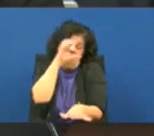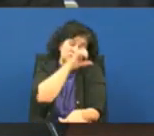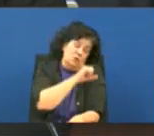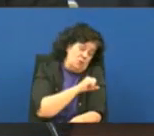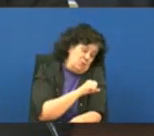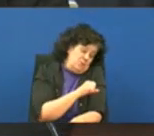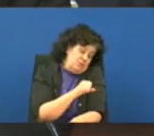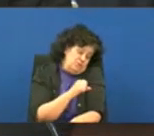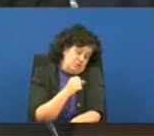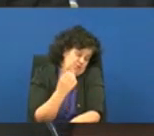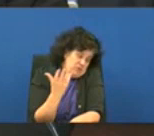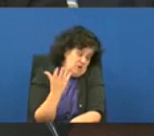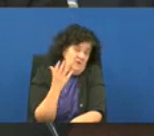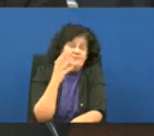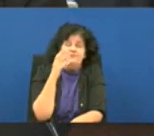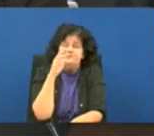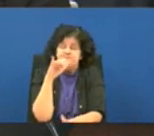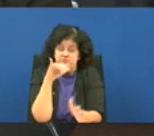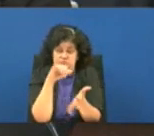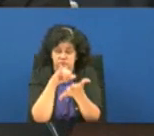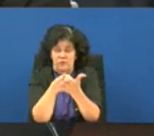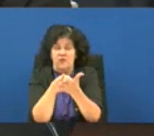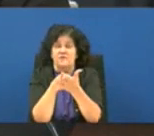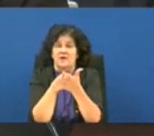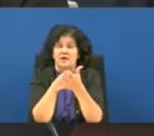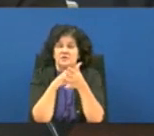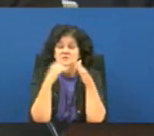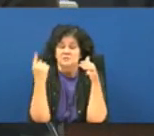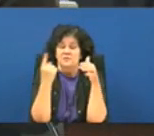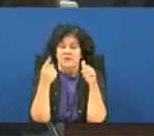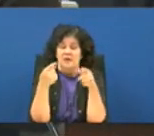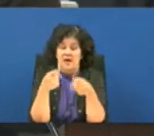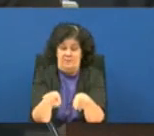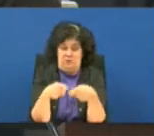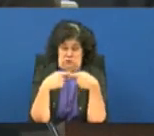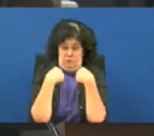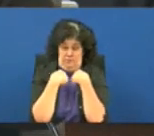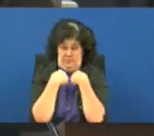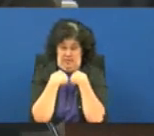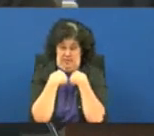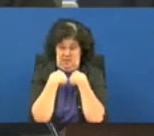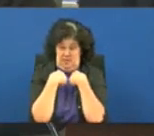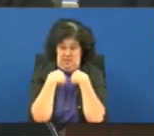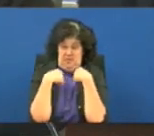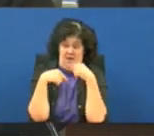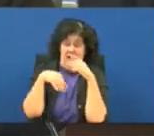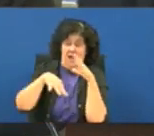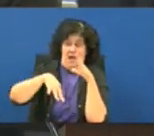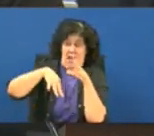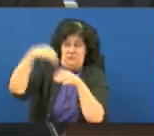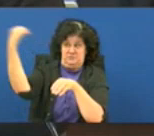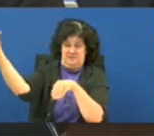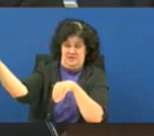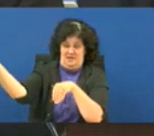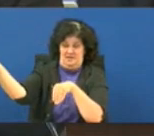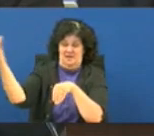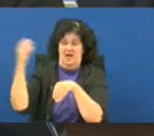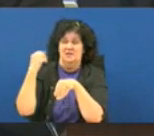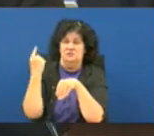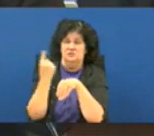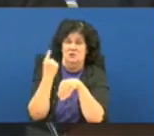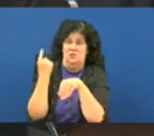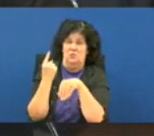you want to work with that with that something's happening to me outside of east baton rouge parish and somebody goes